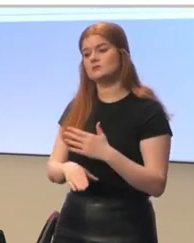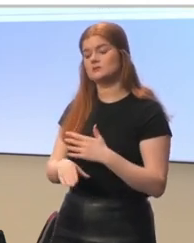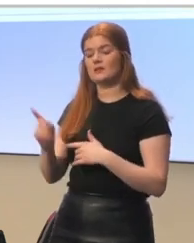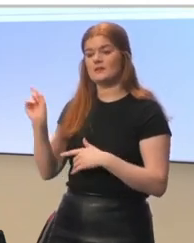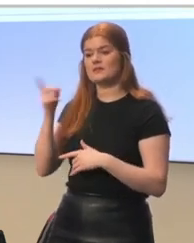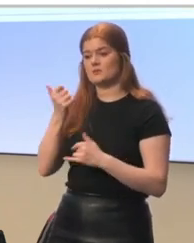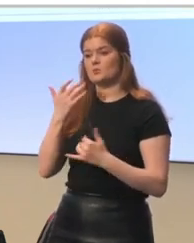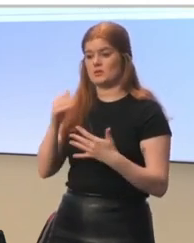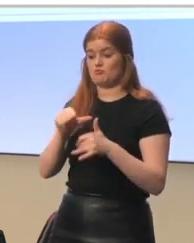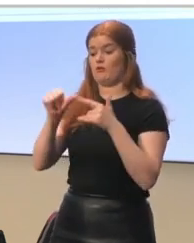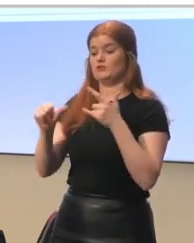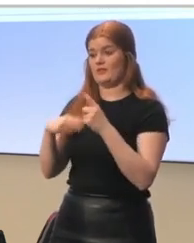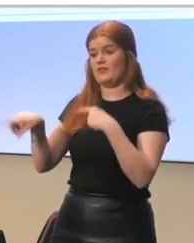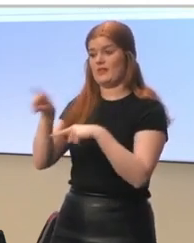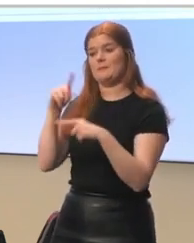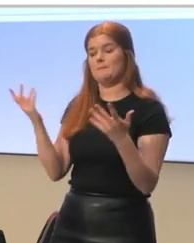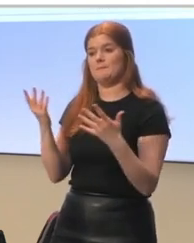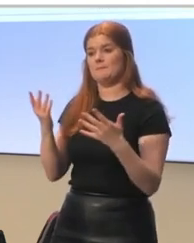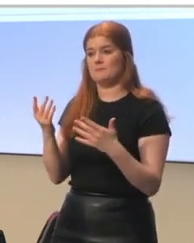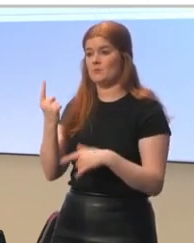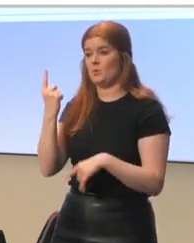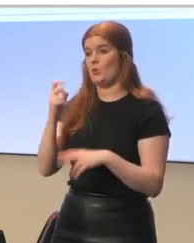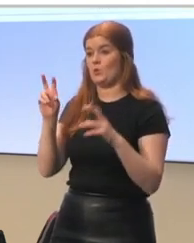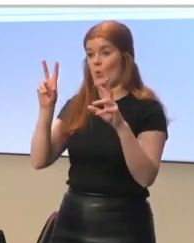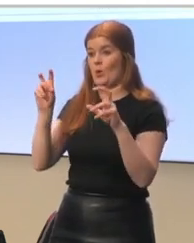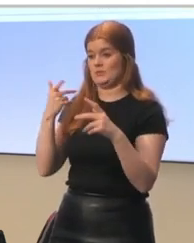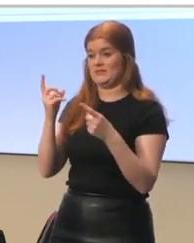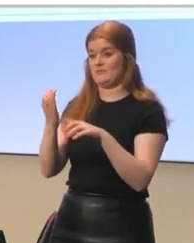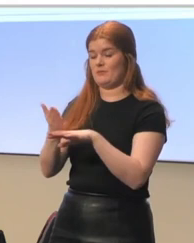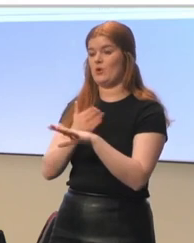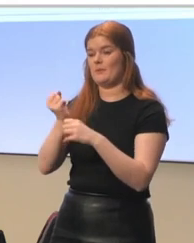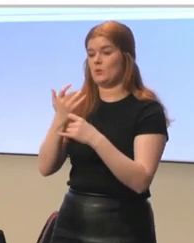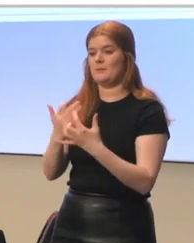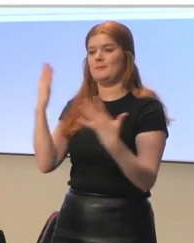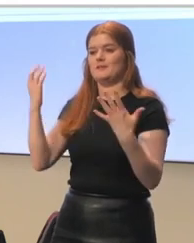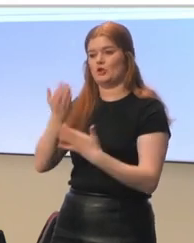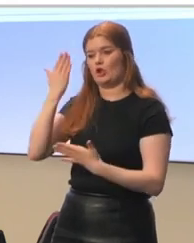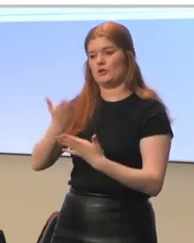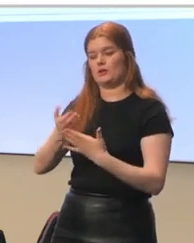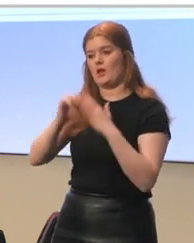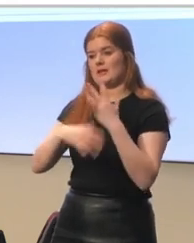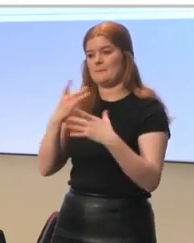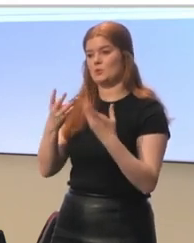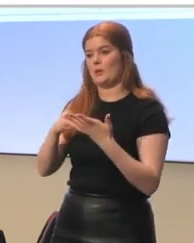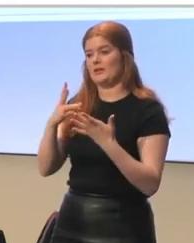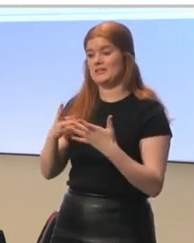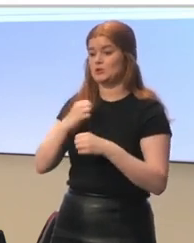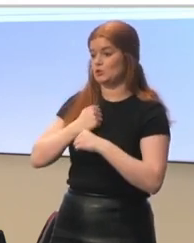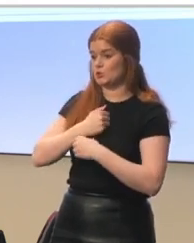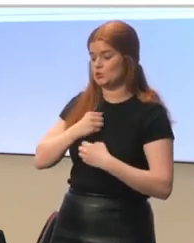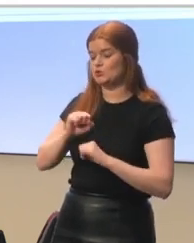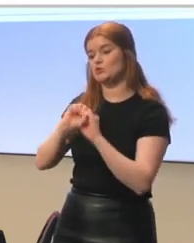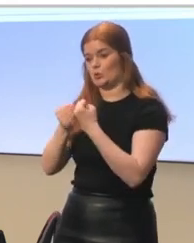priority areas for them. Yeah, one of the quotes I just had before is about the biggest learning loss occurred in the social-emotional area.